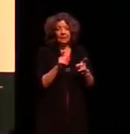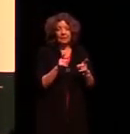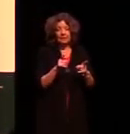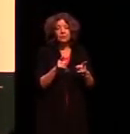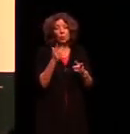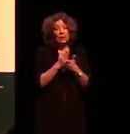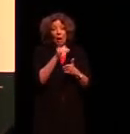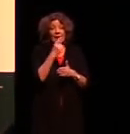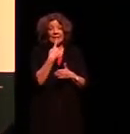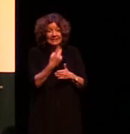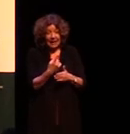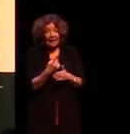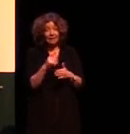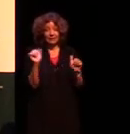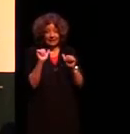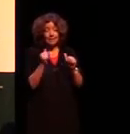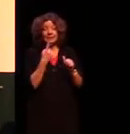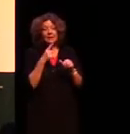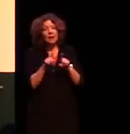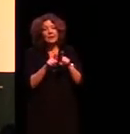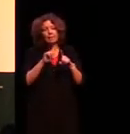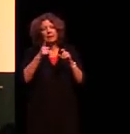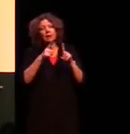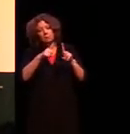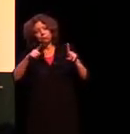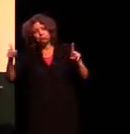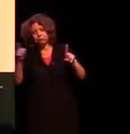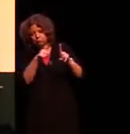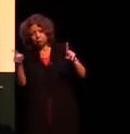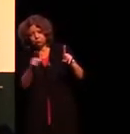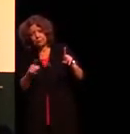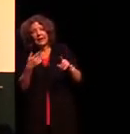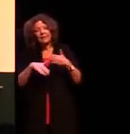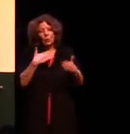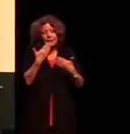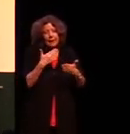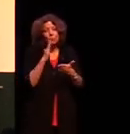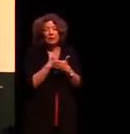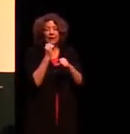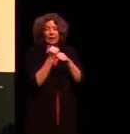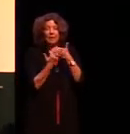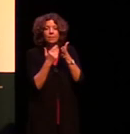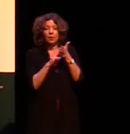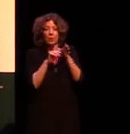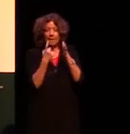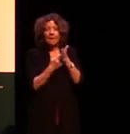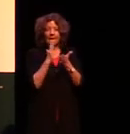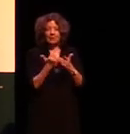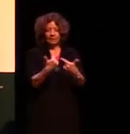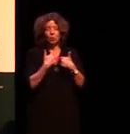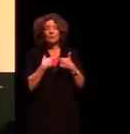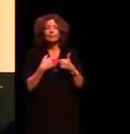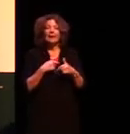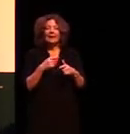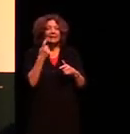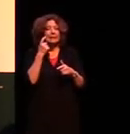so I can say it I just did say it right but it's a much more convoluted way of doing it the grammar forces me in a simple sentence